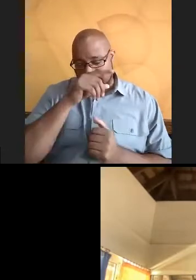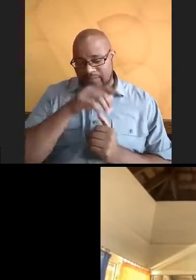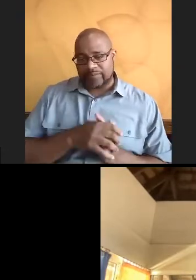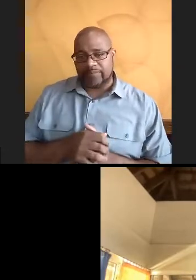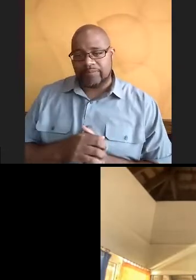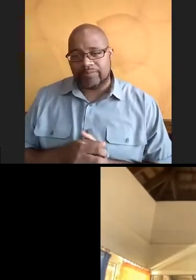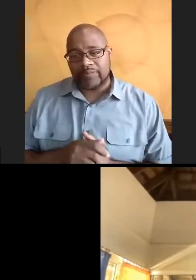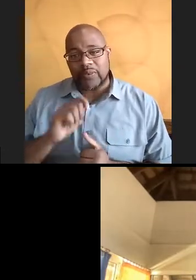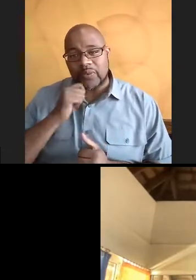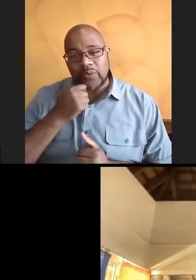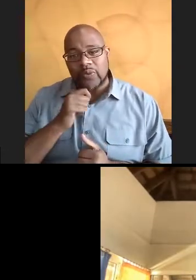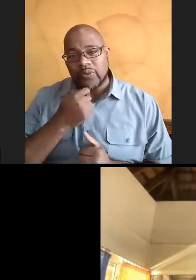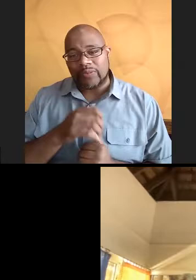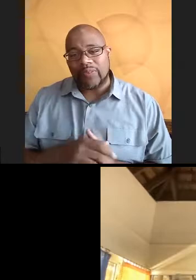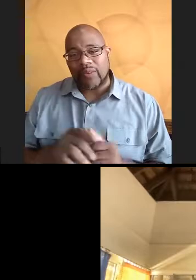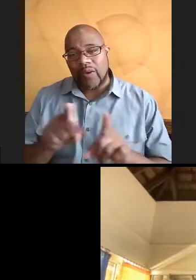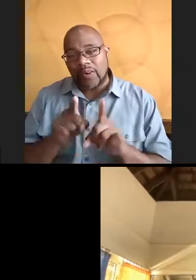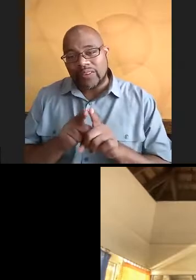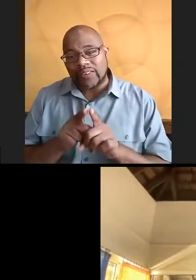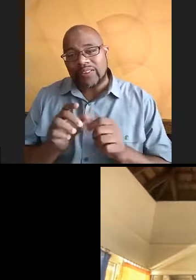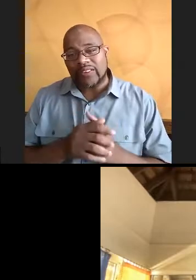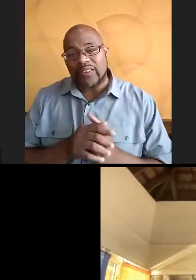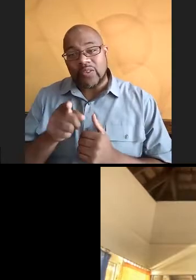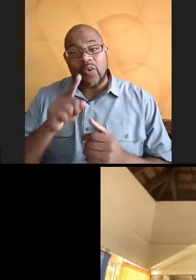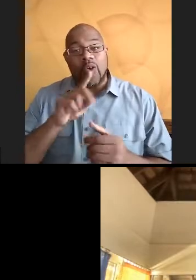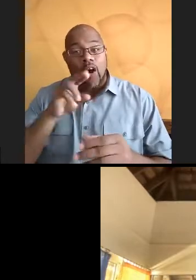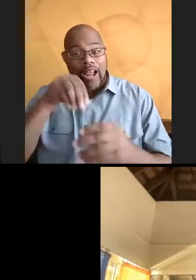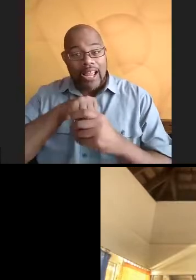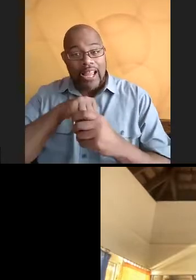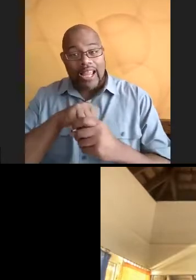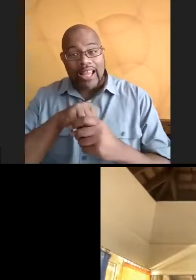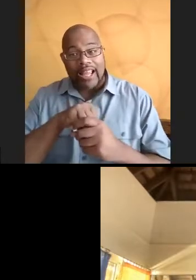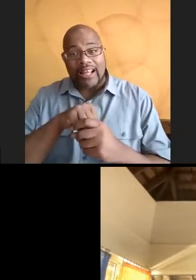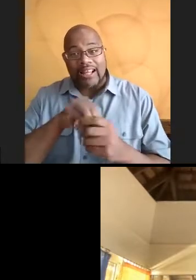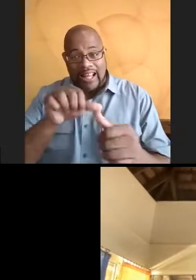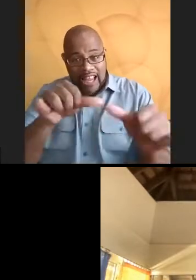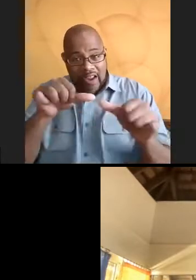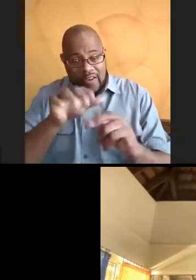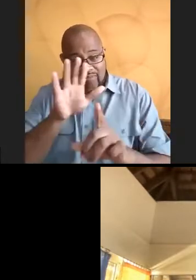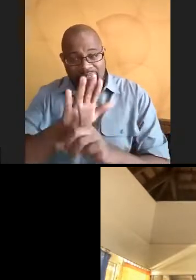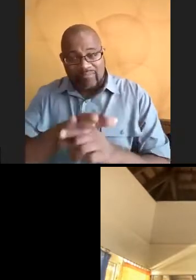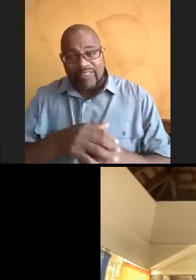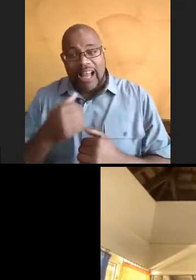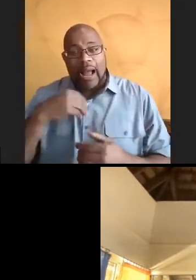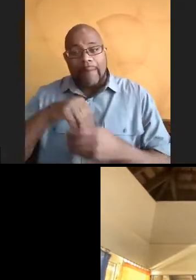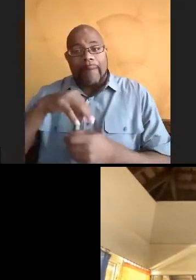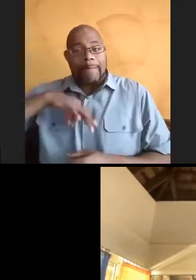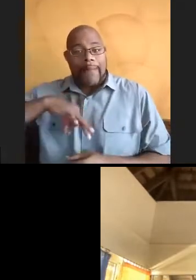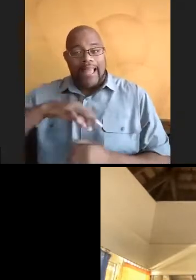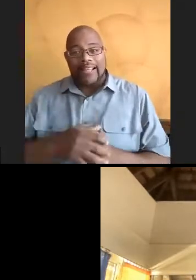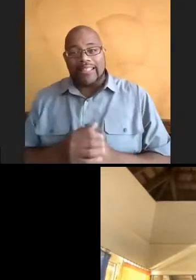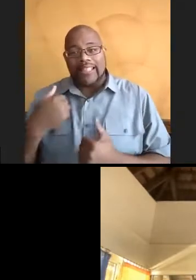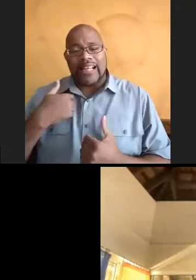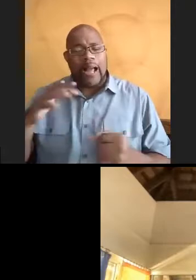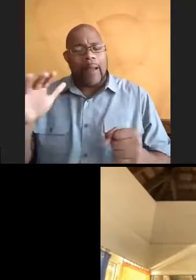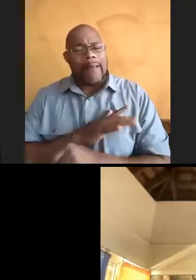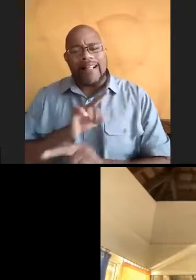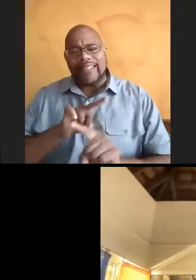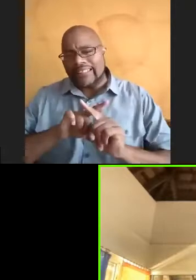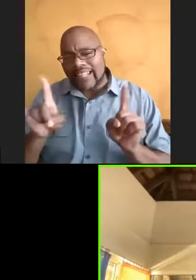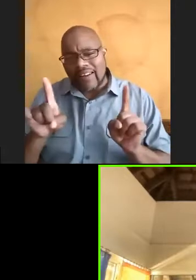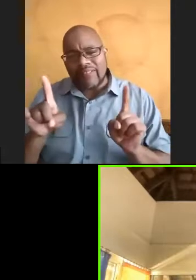That's cool. That's cool. Also, so you are in Mariah, right? And it's so interesting. I'm in Maine. We're in totally different